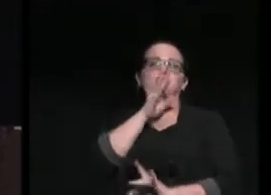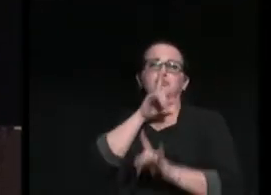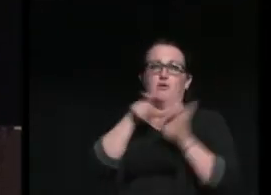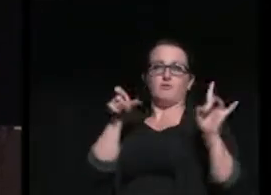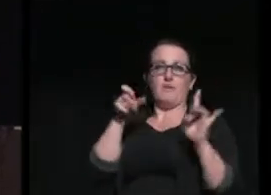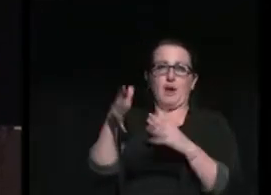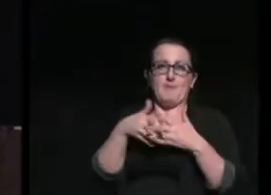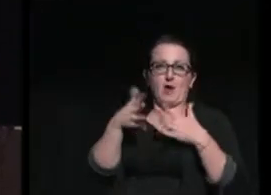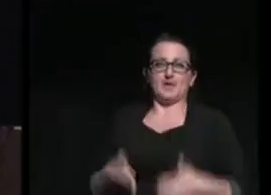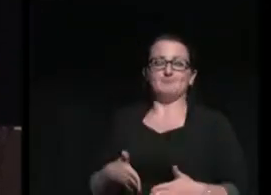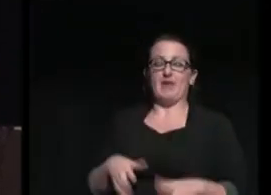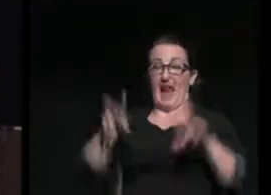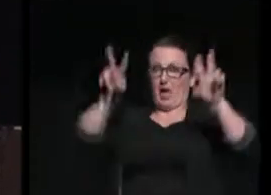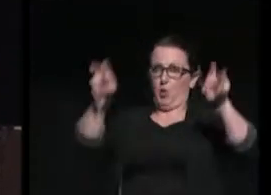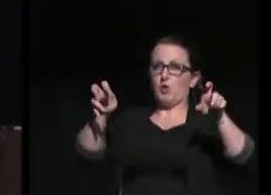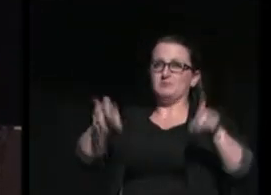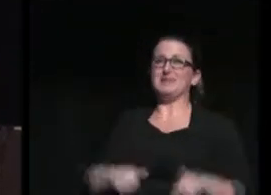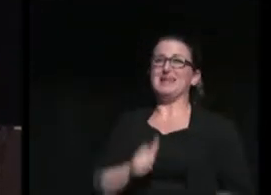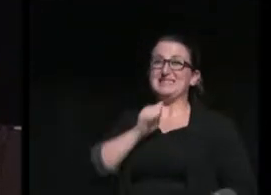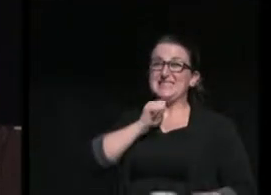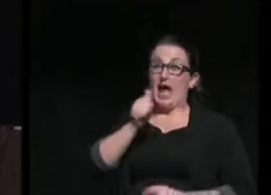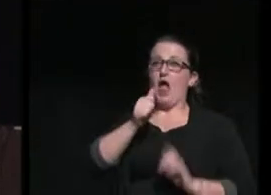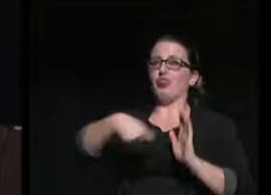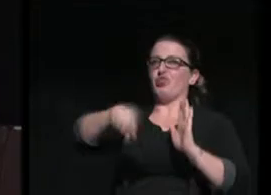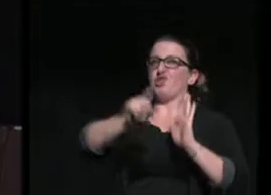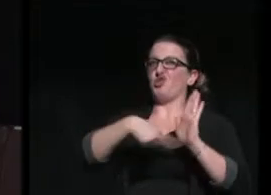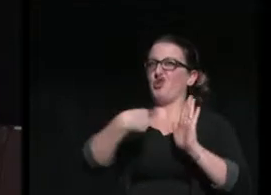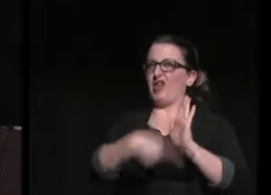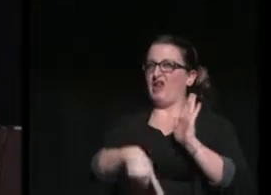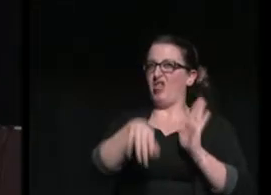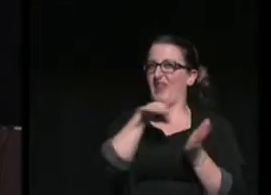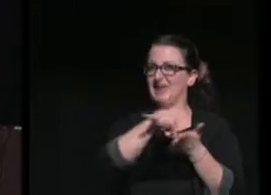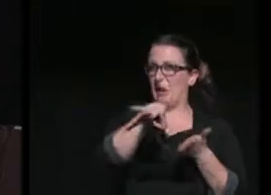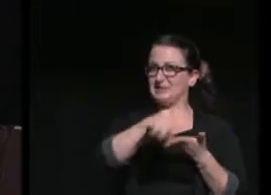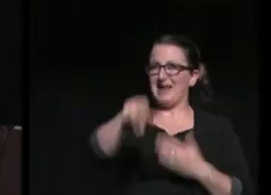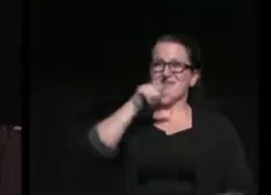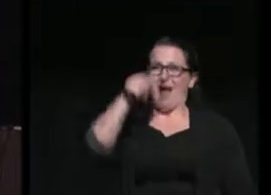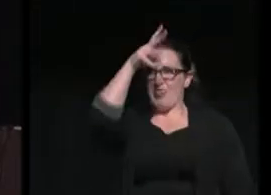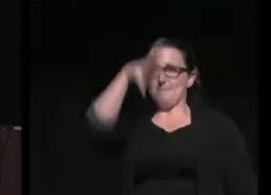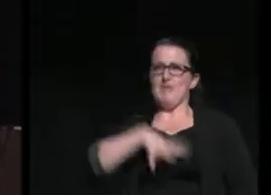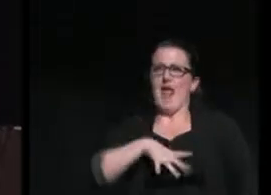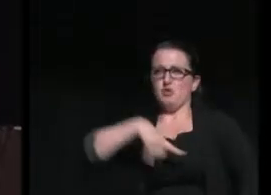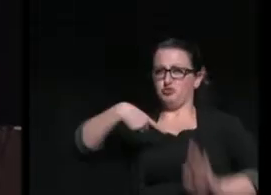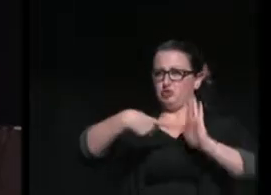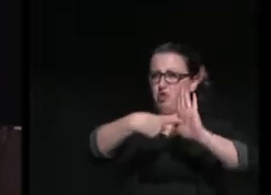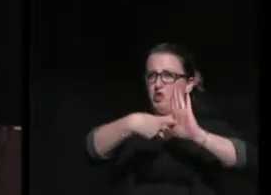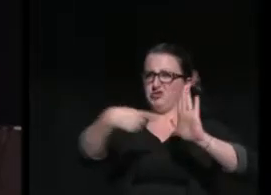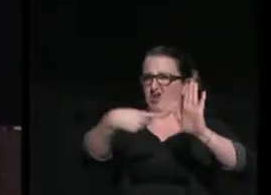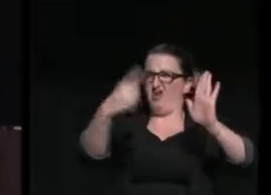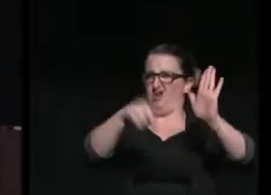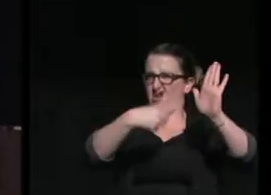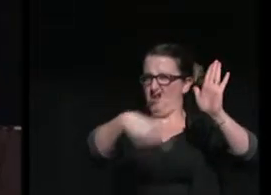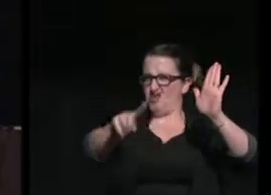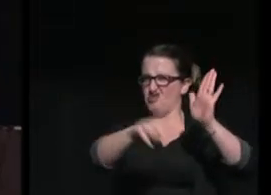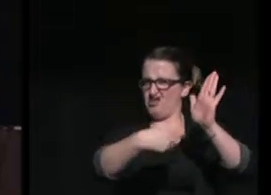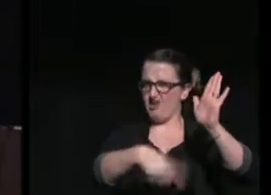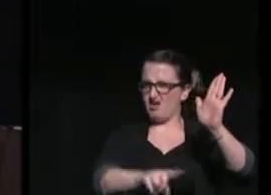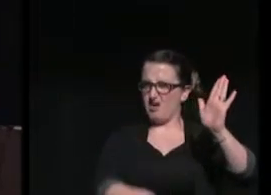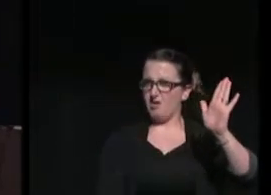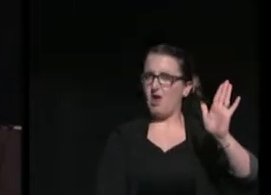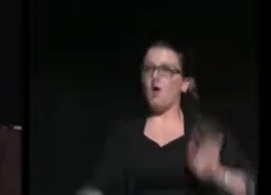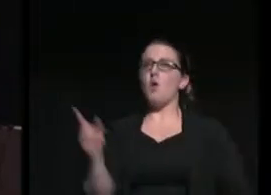president. It is not the critic who counts, not the man who points out how the strong man stumbles, or